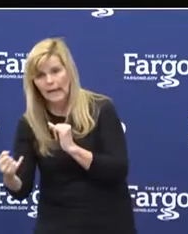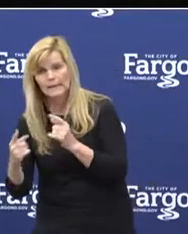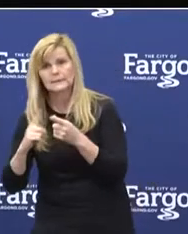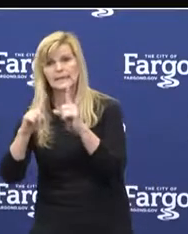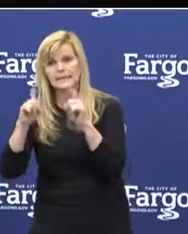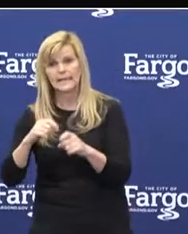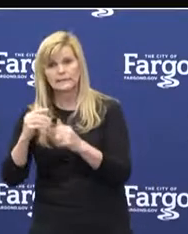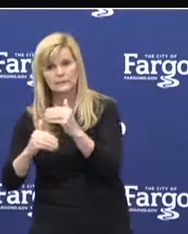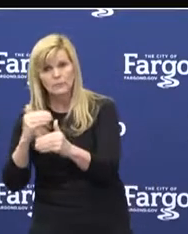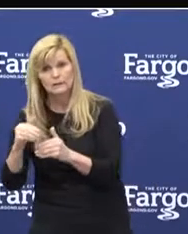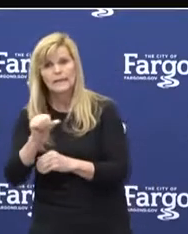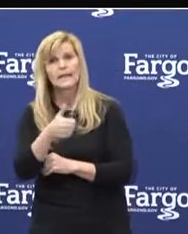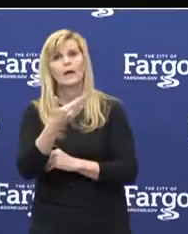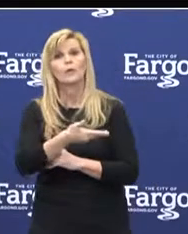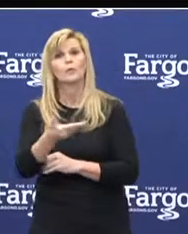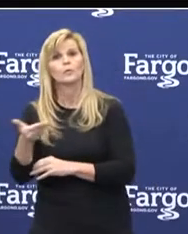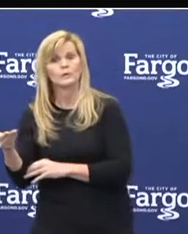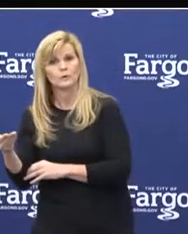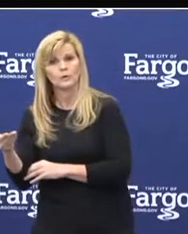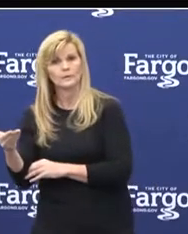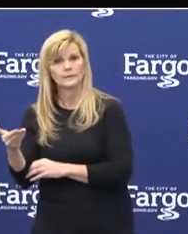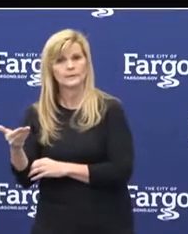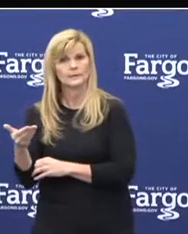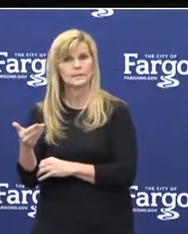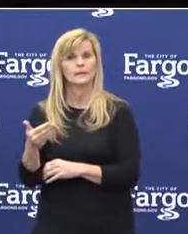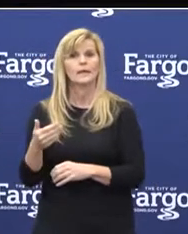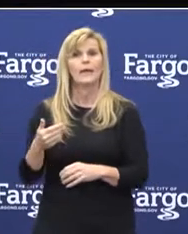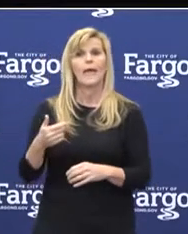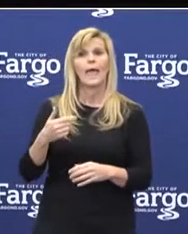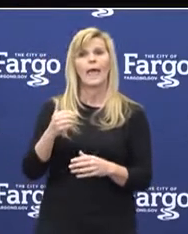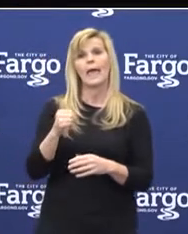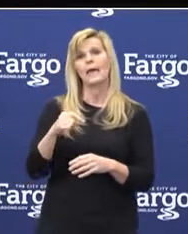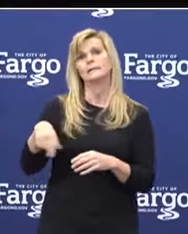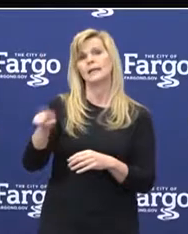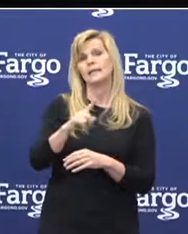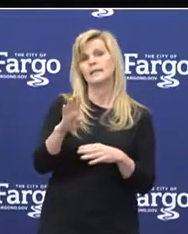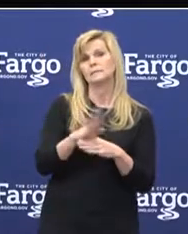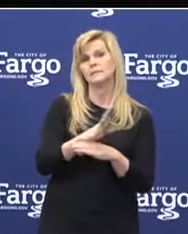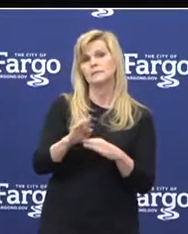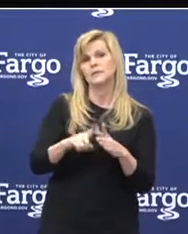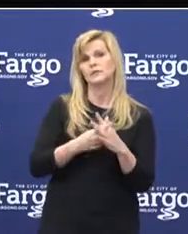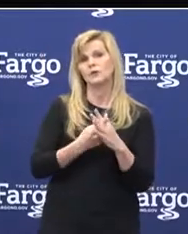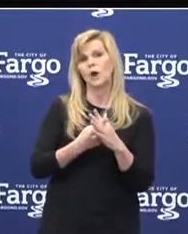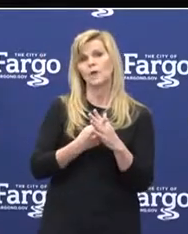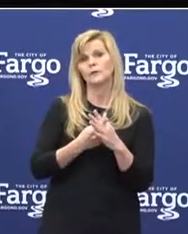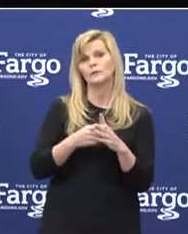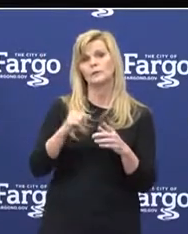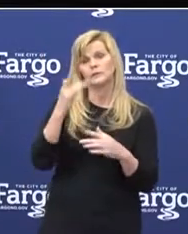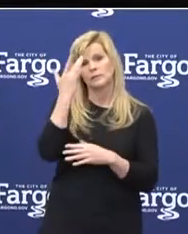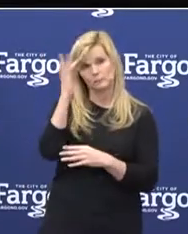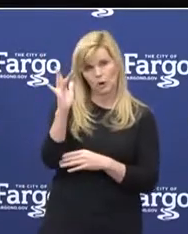and other resources as businesses begin to start smart.